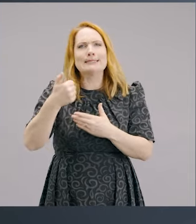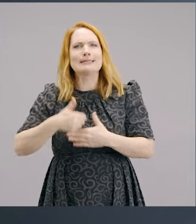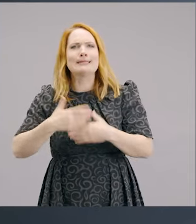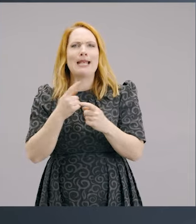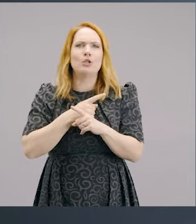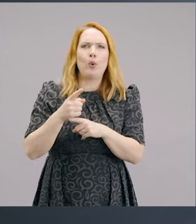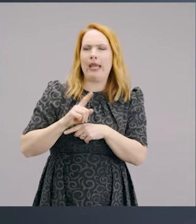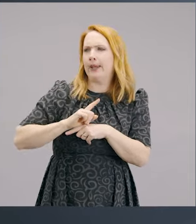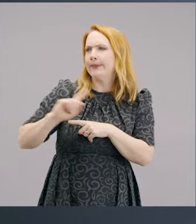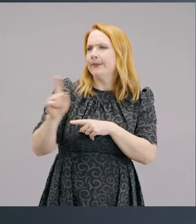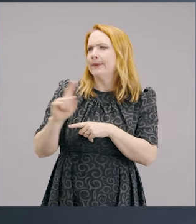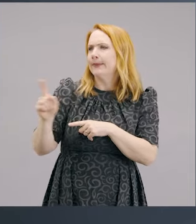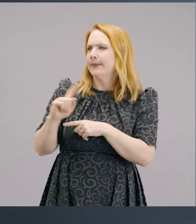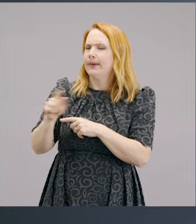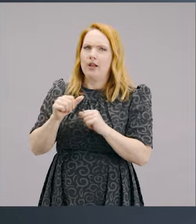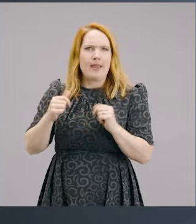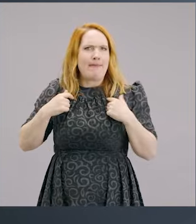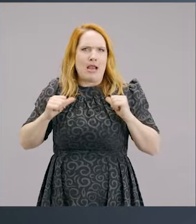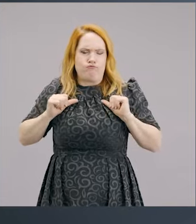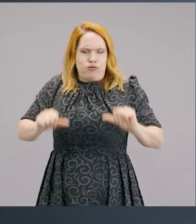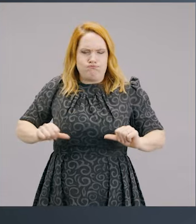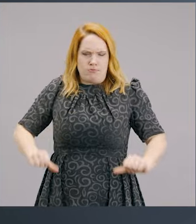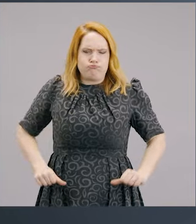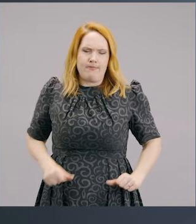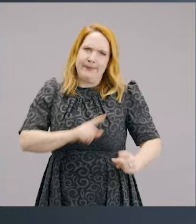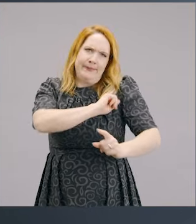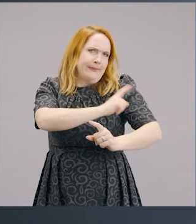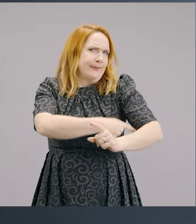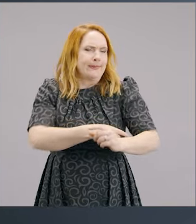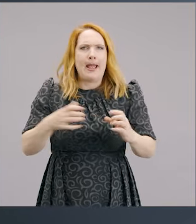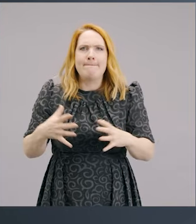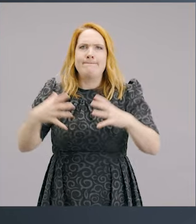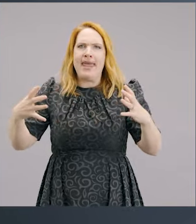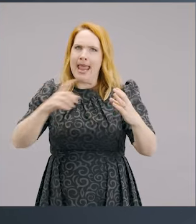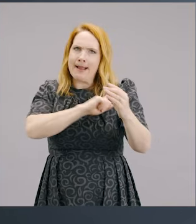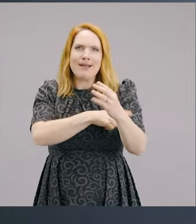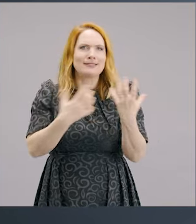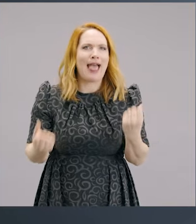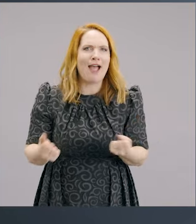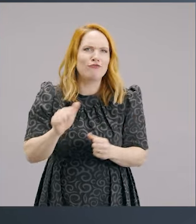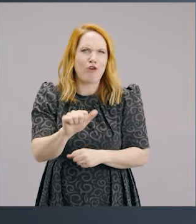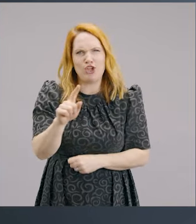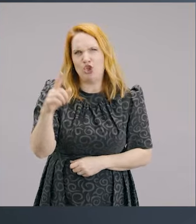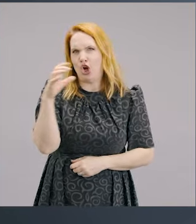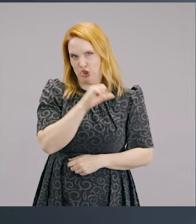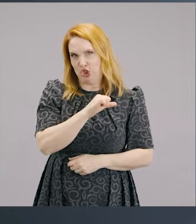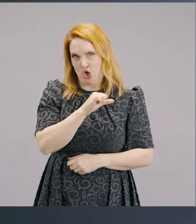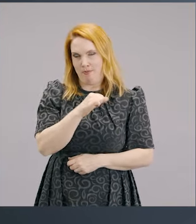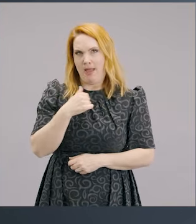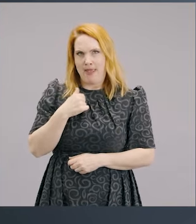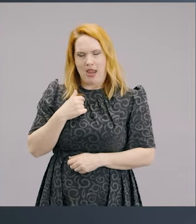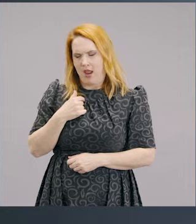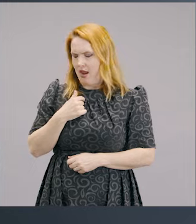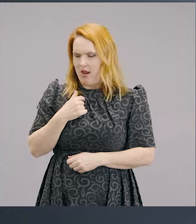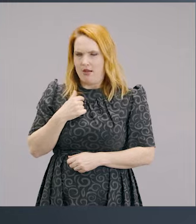you sort of think, you know, you and Arnold Schwarzenegger, either, you know, you're exercising together, but this will come as a